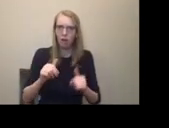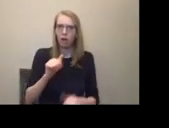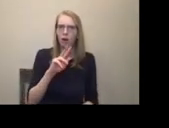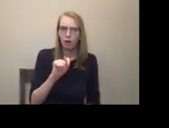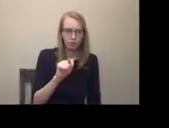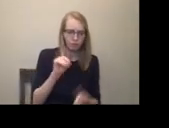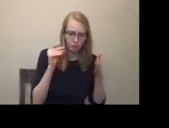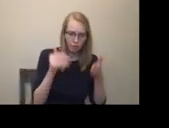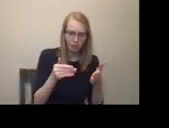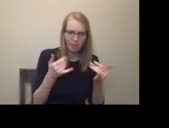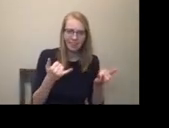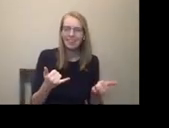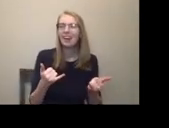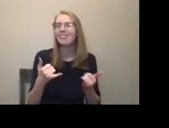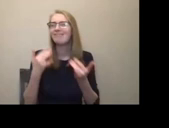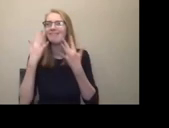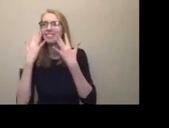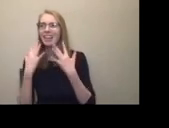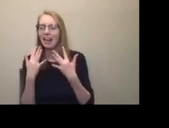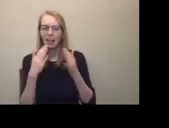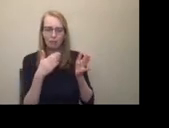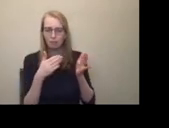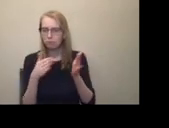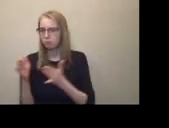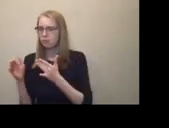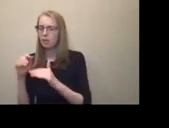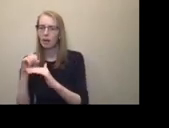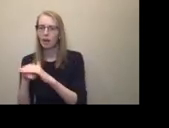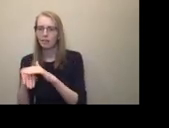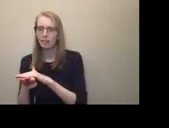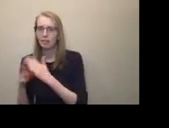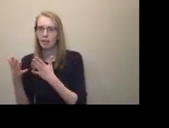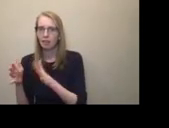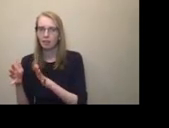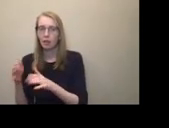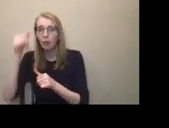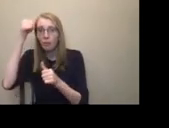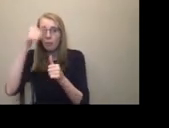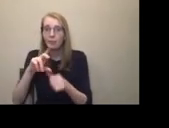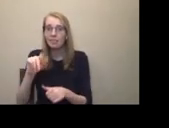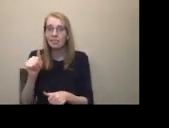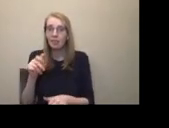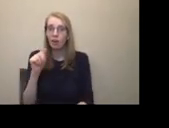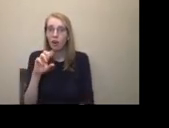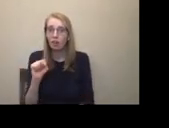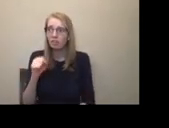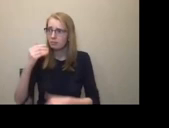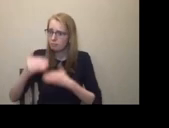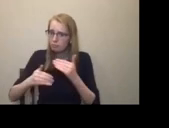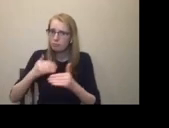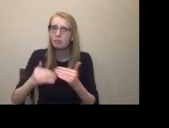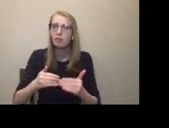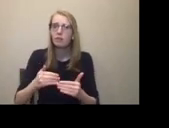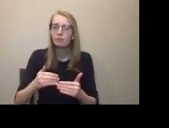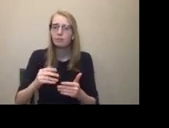So one of the points we always try to make is also we have to remember that the whole point of the disability arts movement is to create access for art, our artistic